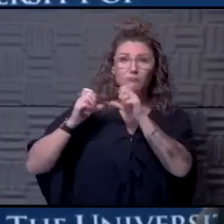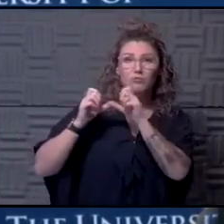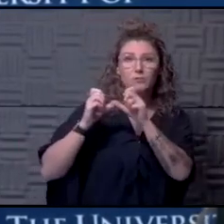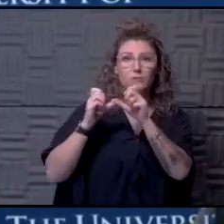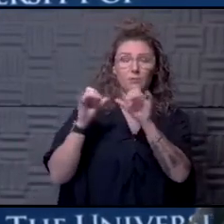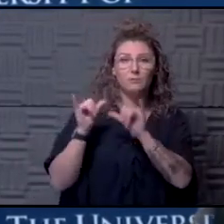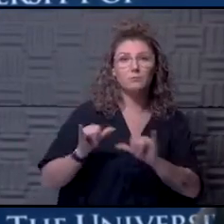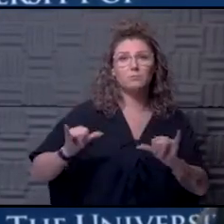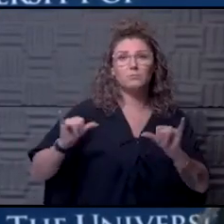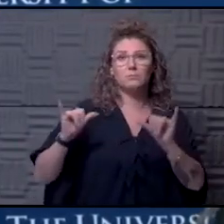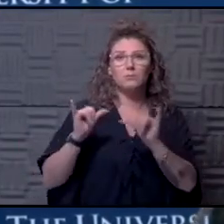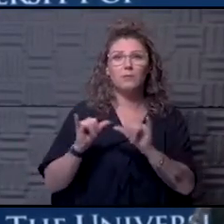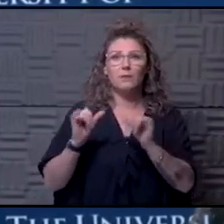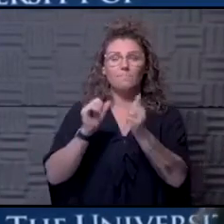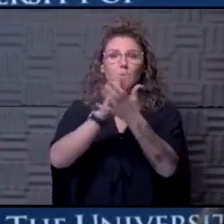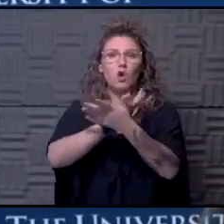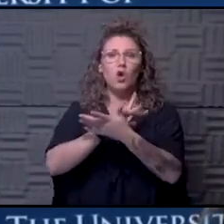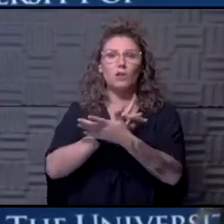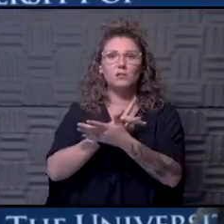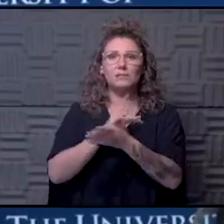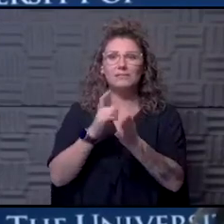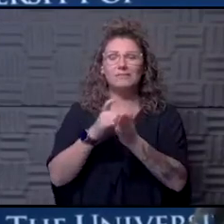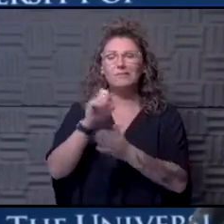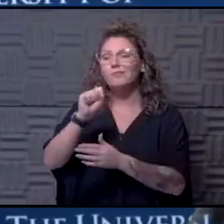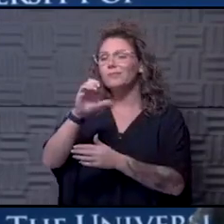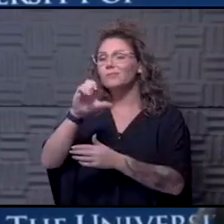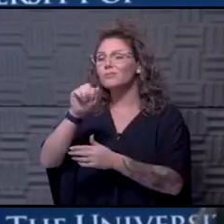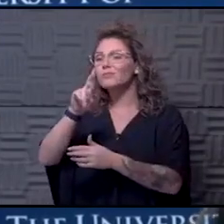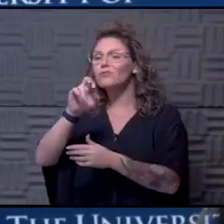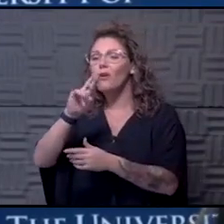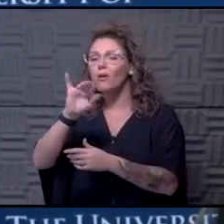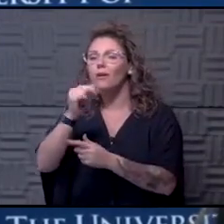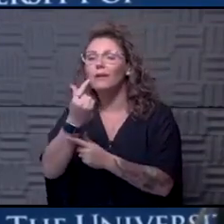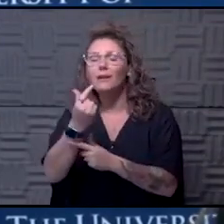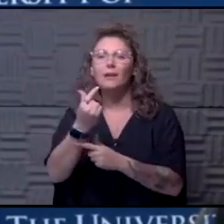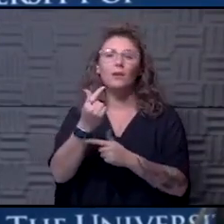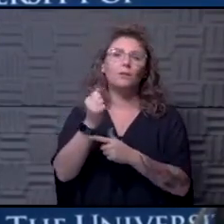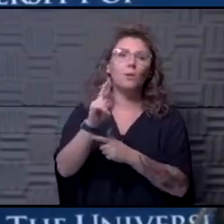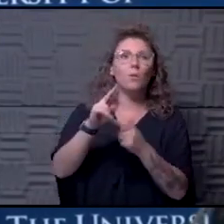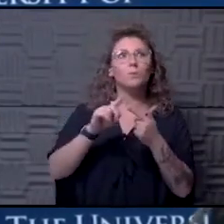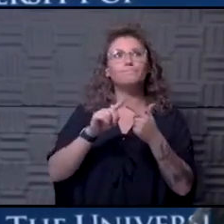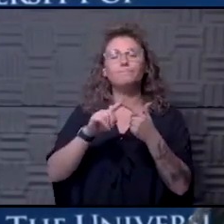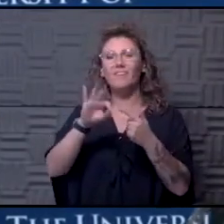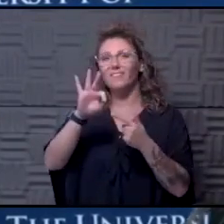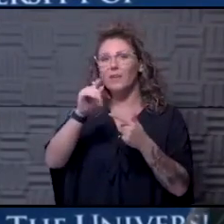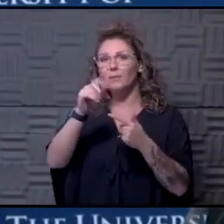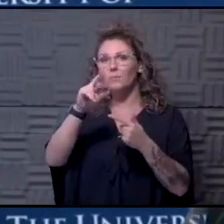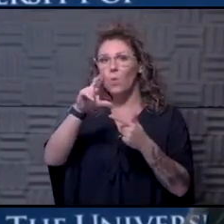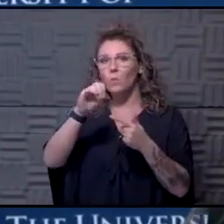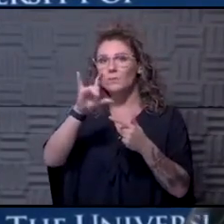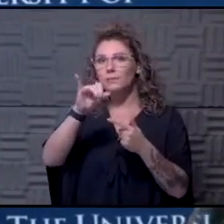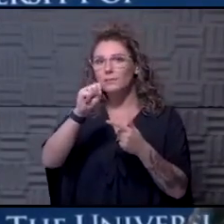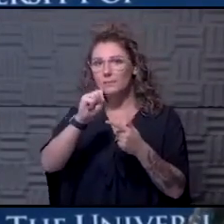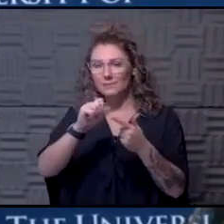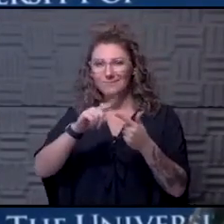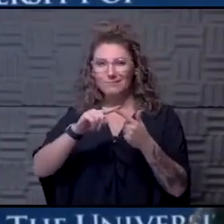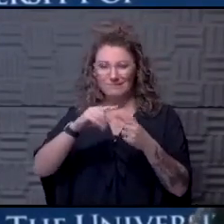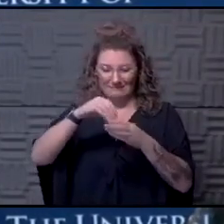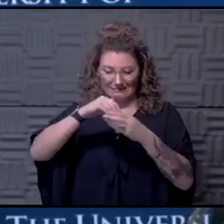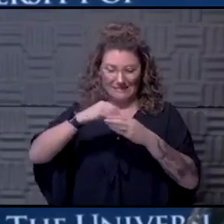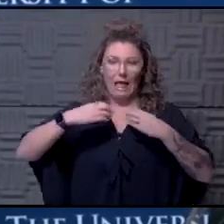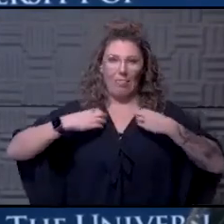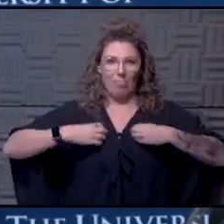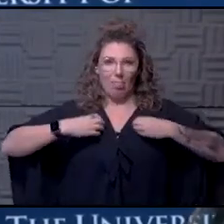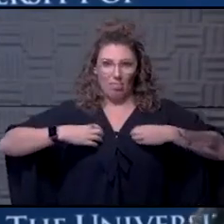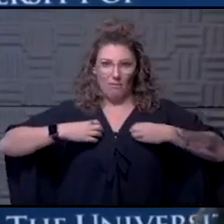causes scarring or fibrosis, what we call it in the lungs. And that's one of the most concerning,